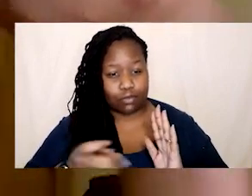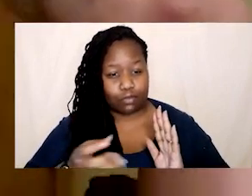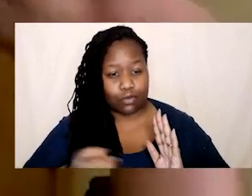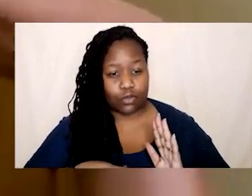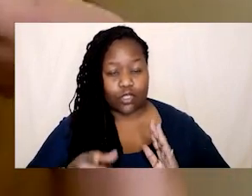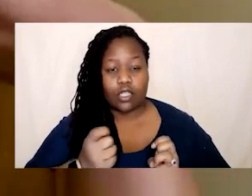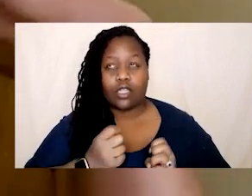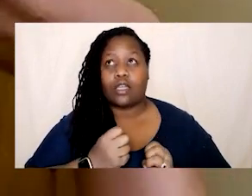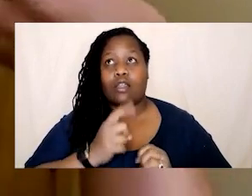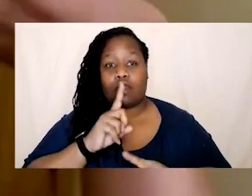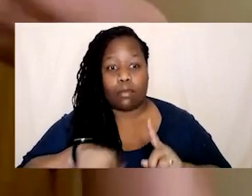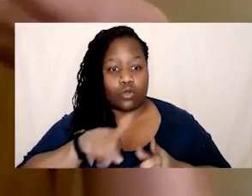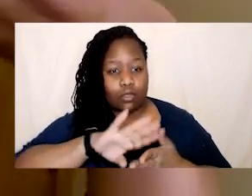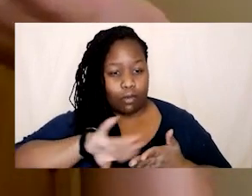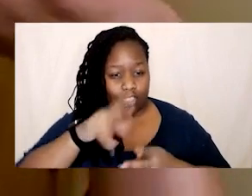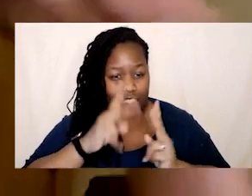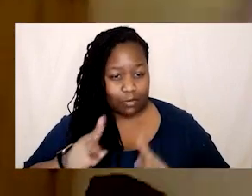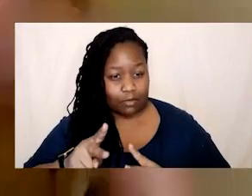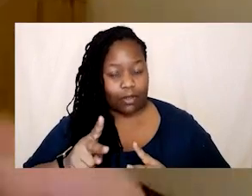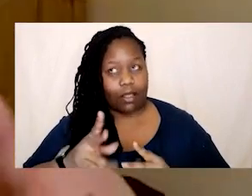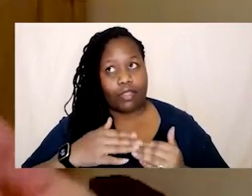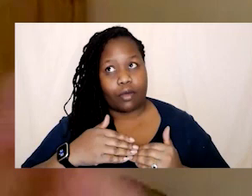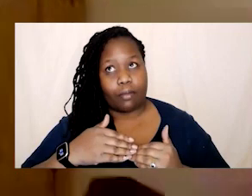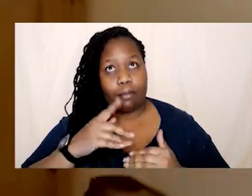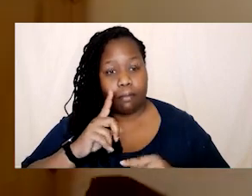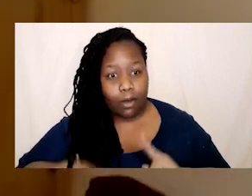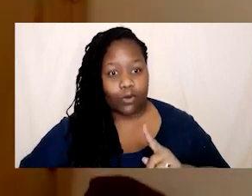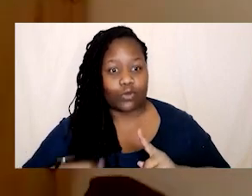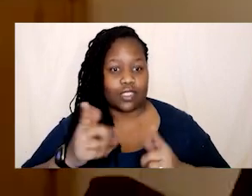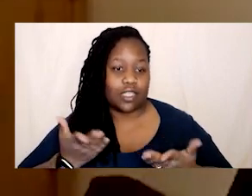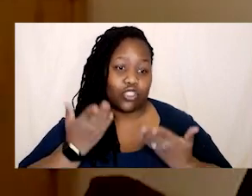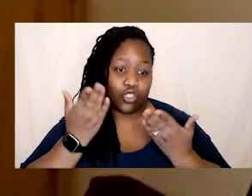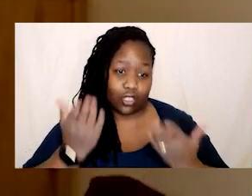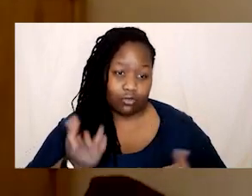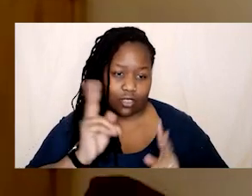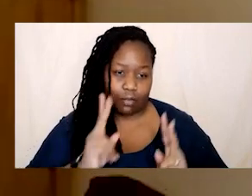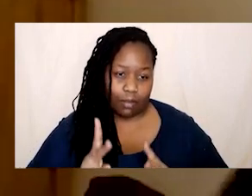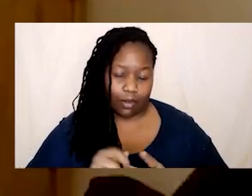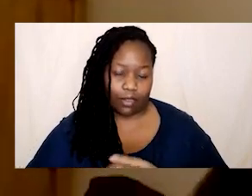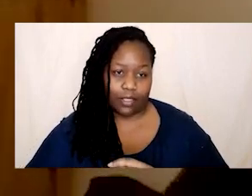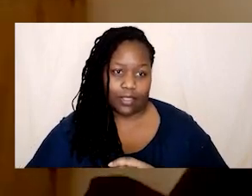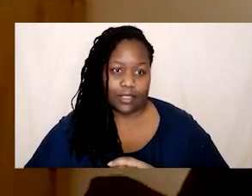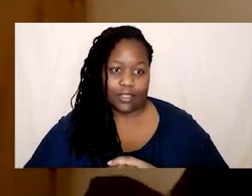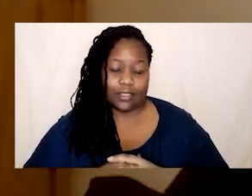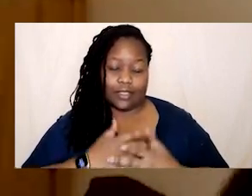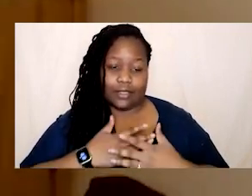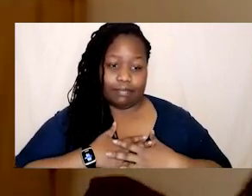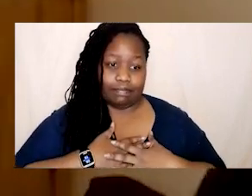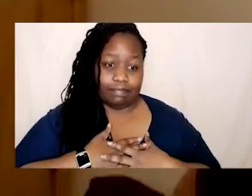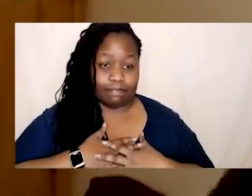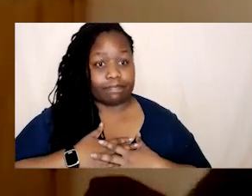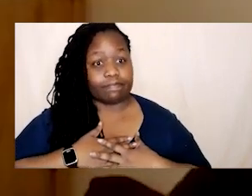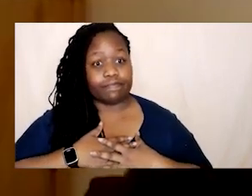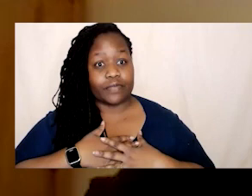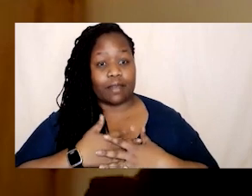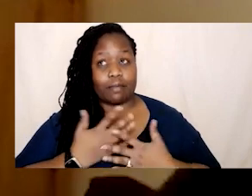marginalized are the most generous like the most generous always um but it's because you know we we all have skin